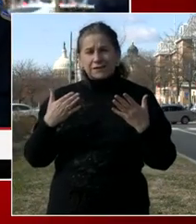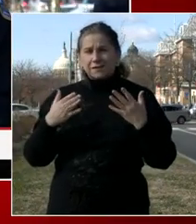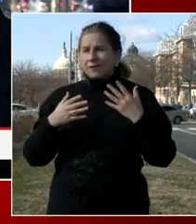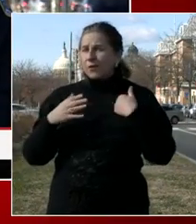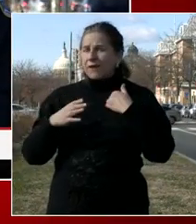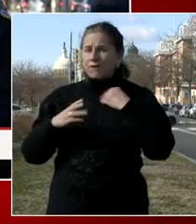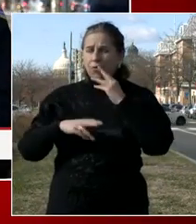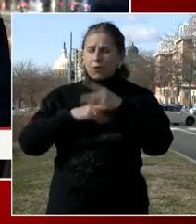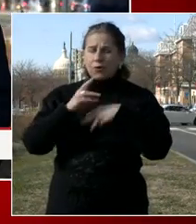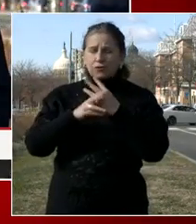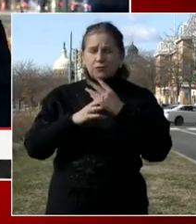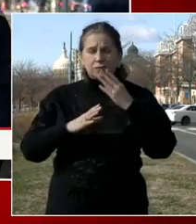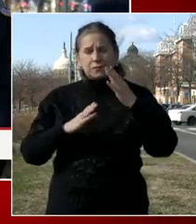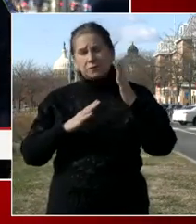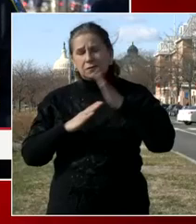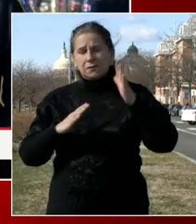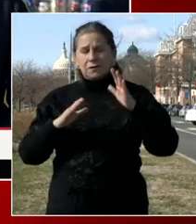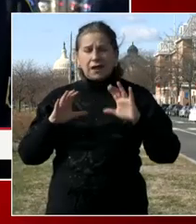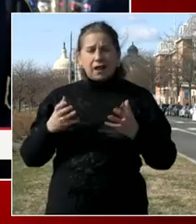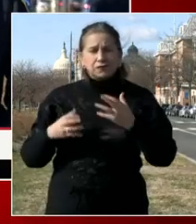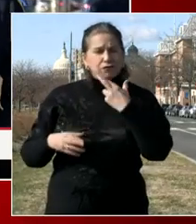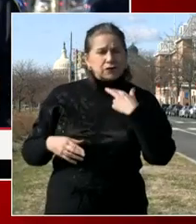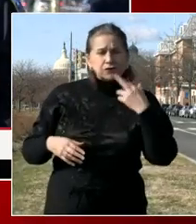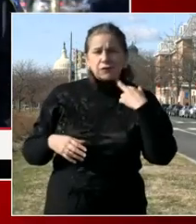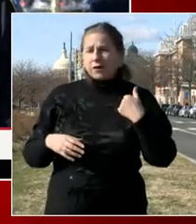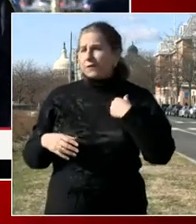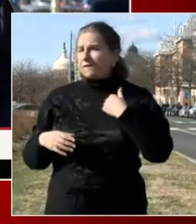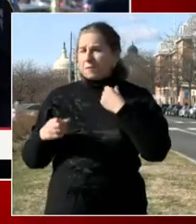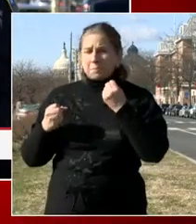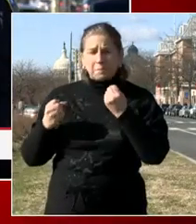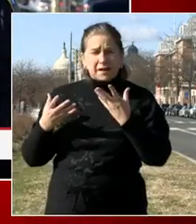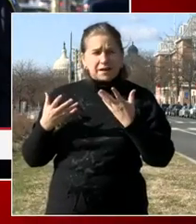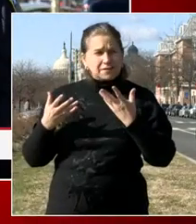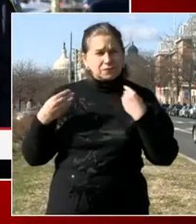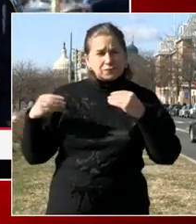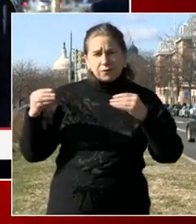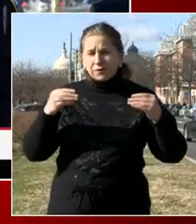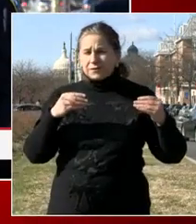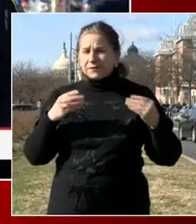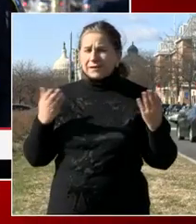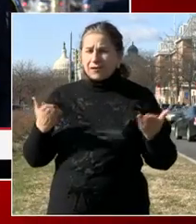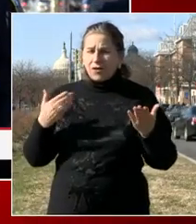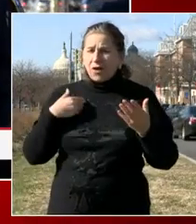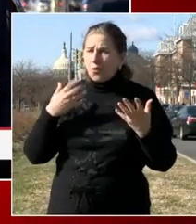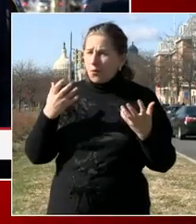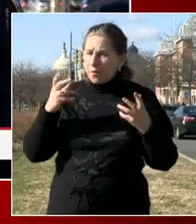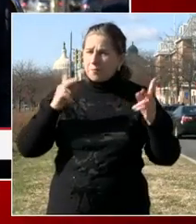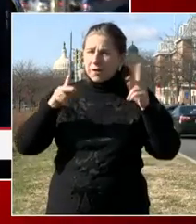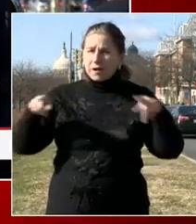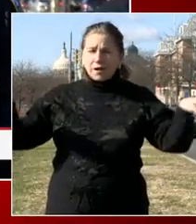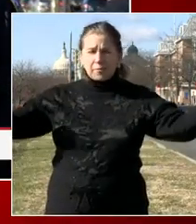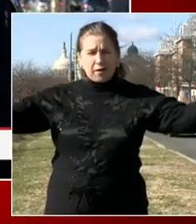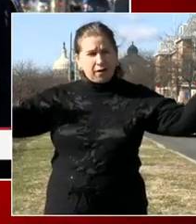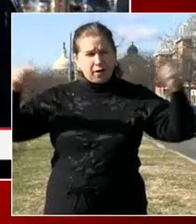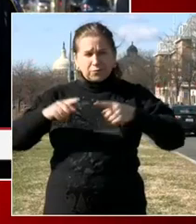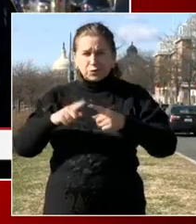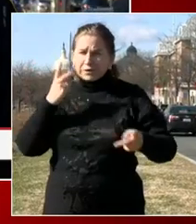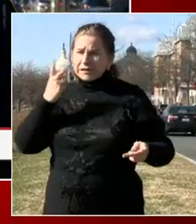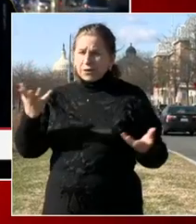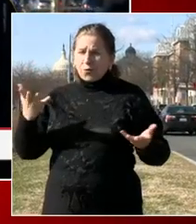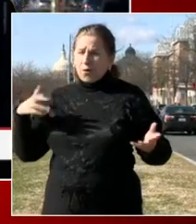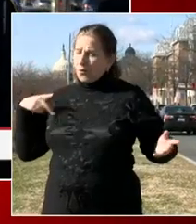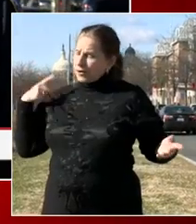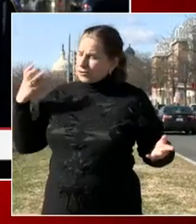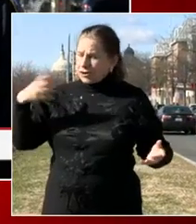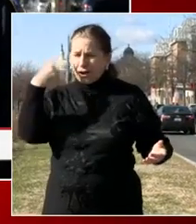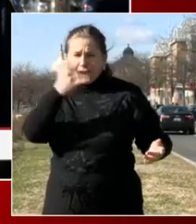theaters and music venues. We want Americans to see the real D.C., the neighborhoods like the one we're